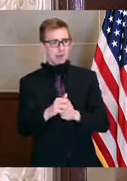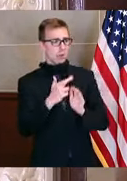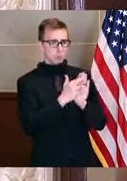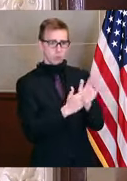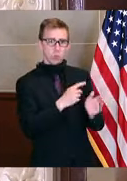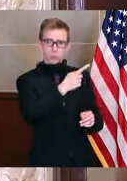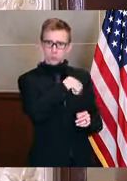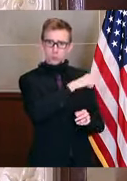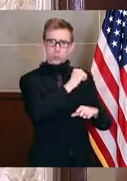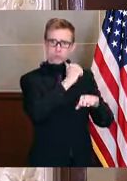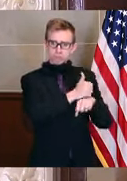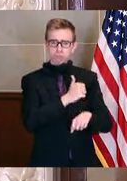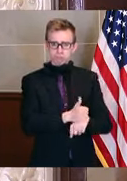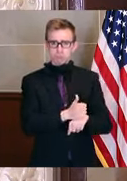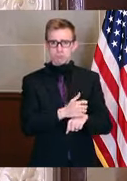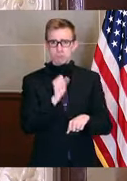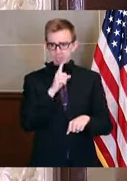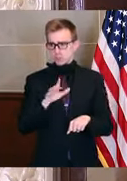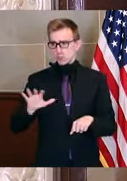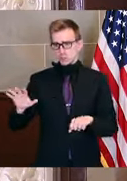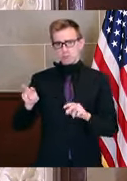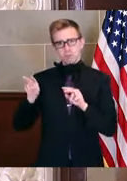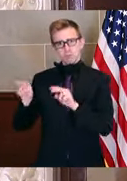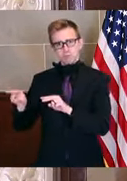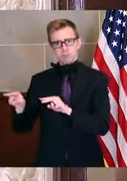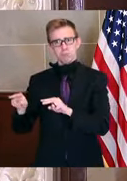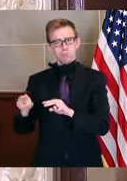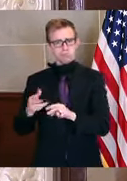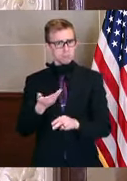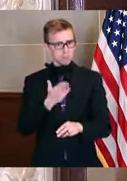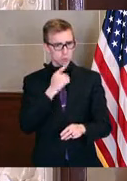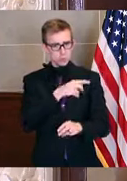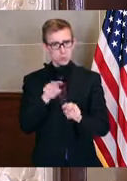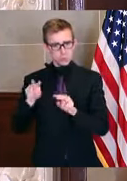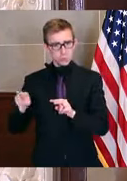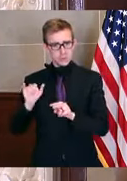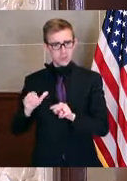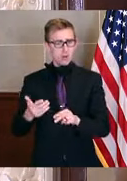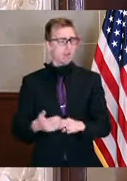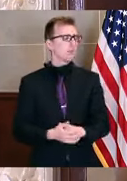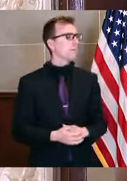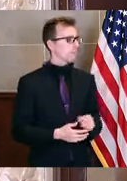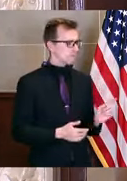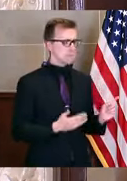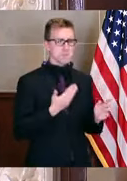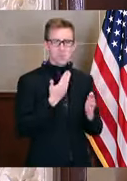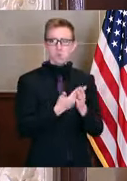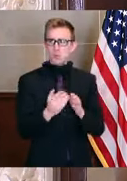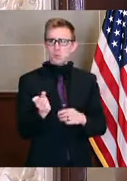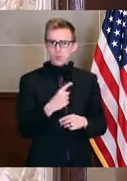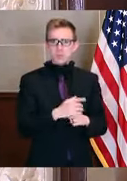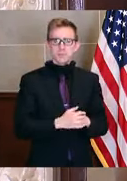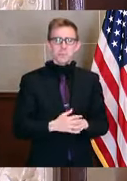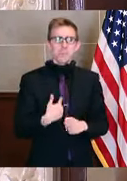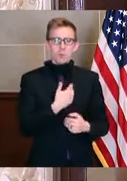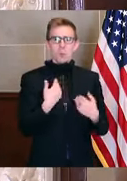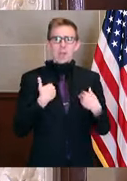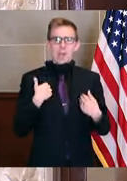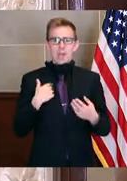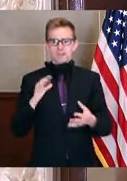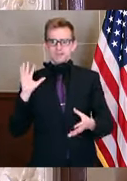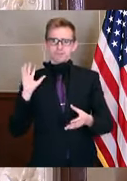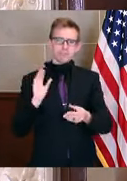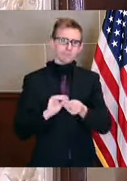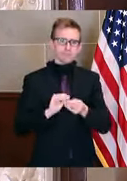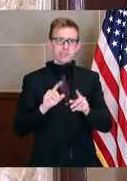laid out in a document just a few days ago. Yeah, I think that's a great question. So we have a comprehensive testing